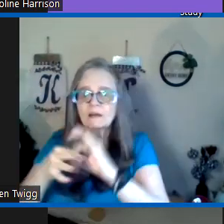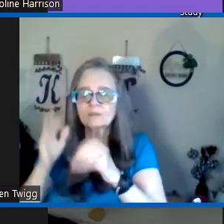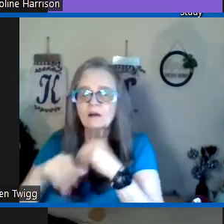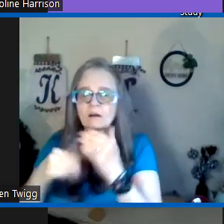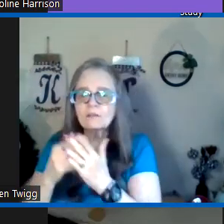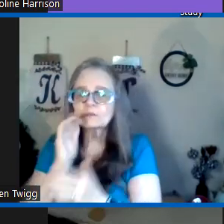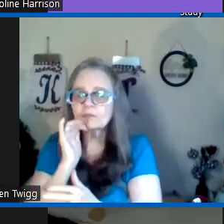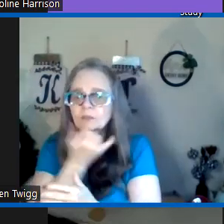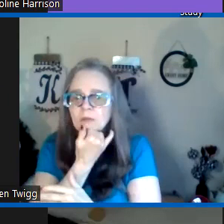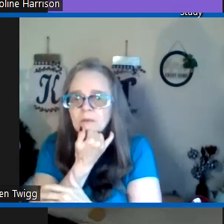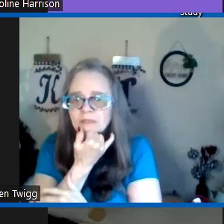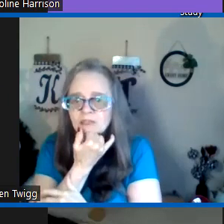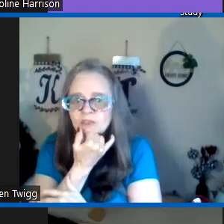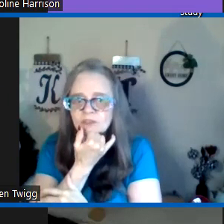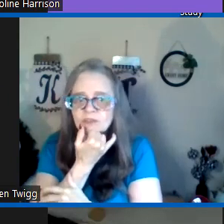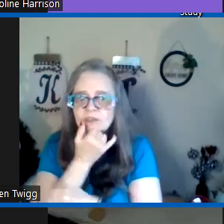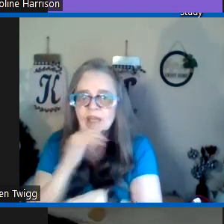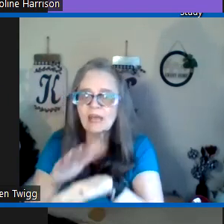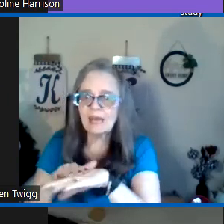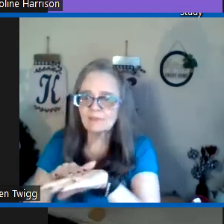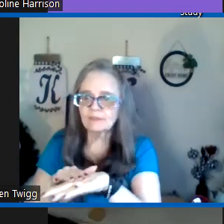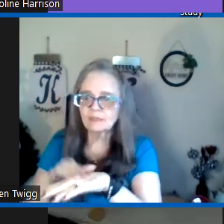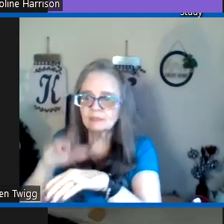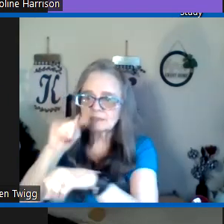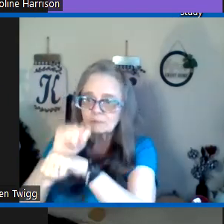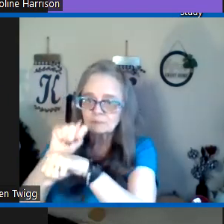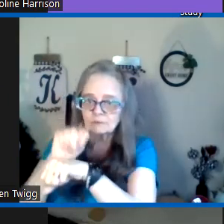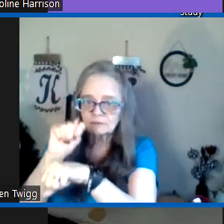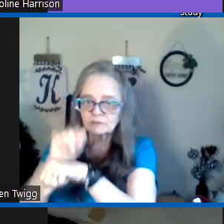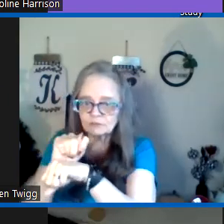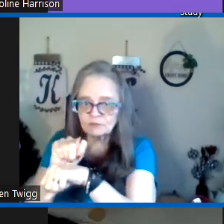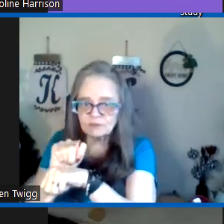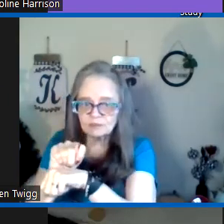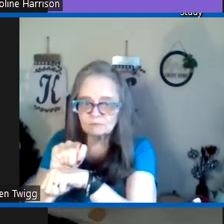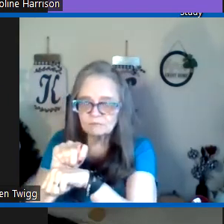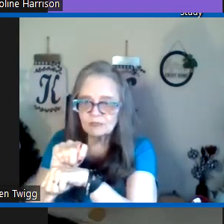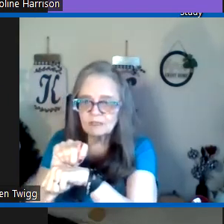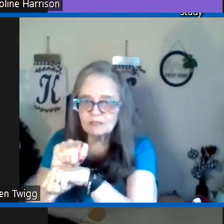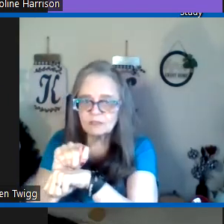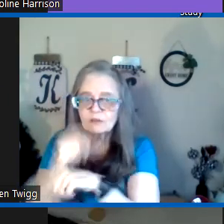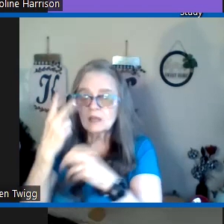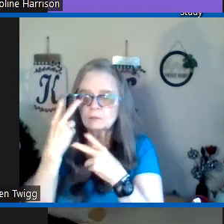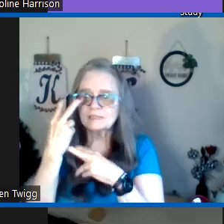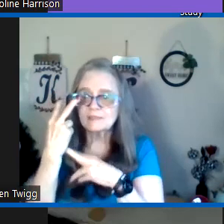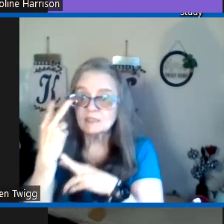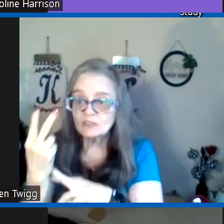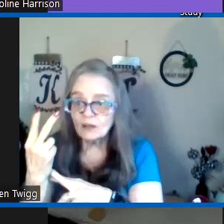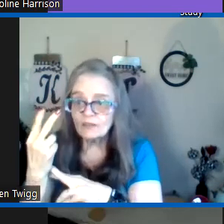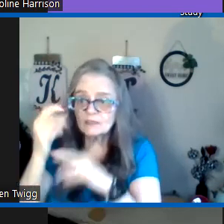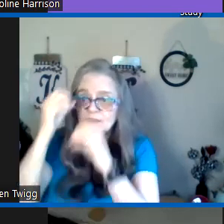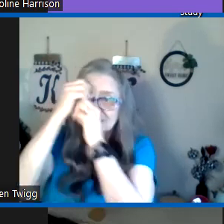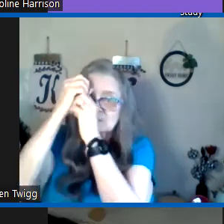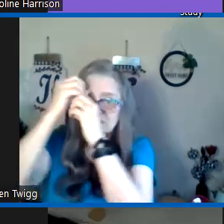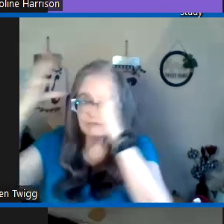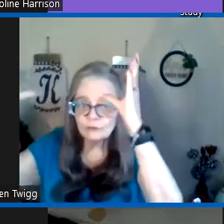of all the abominations at the temple in Jerusalem so we see that he